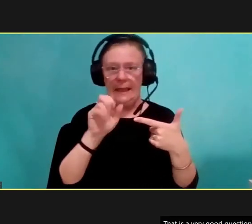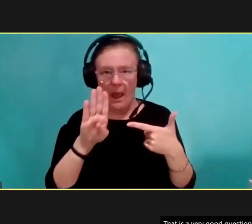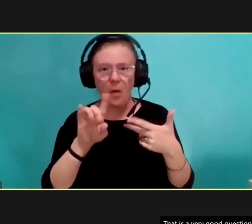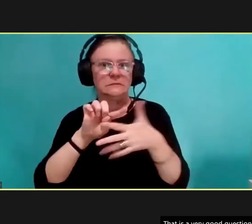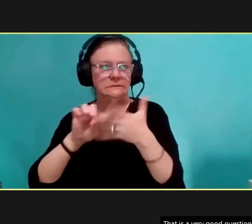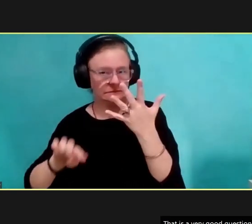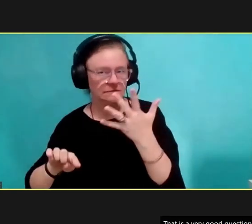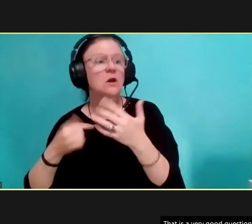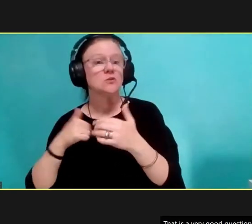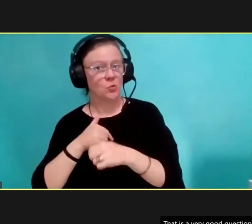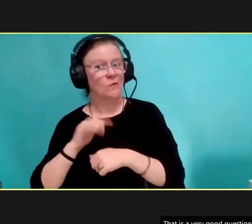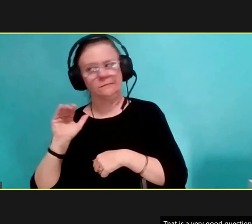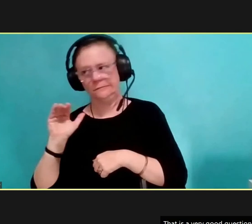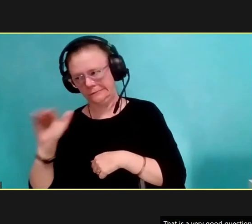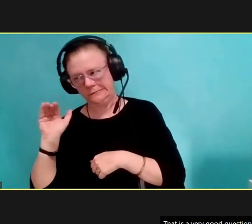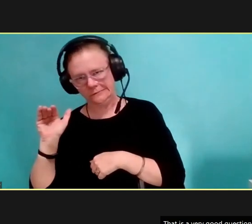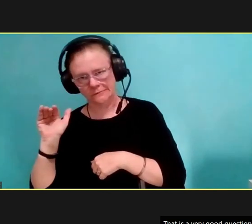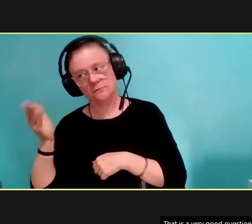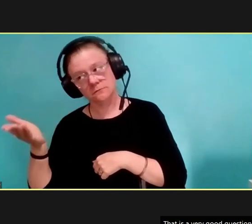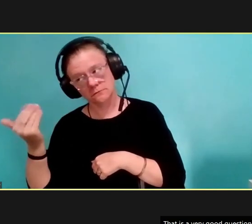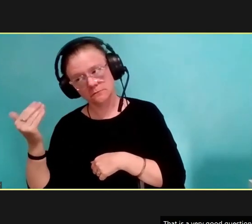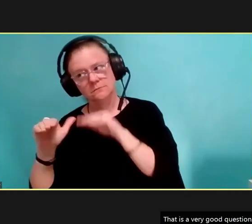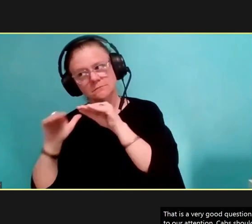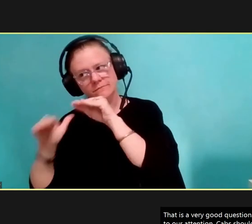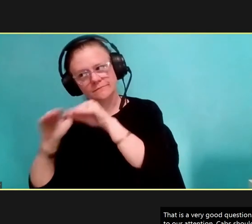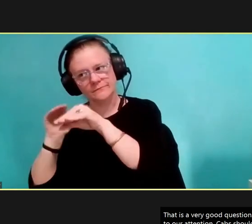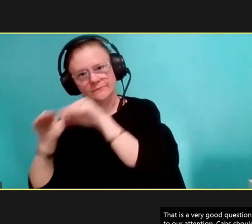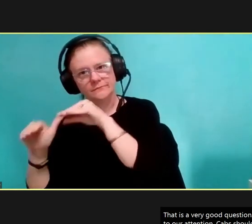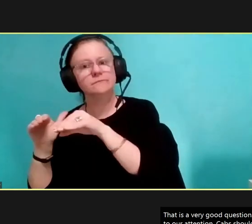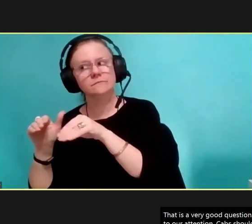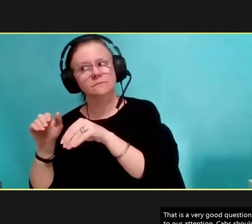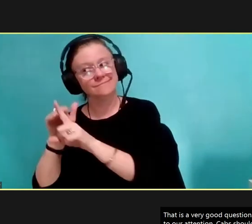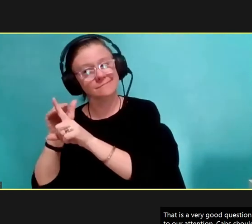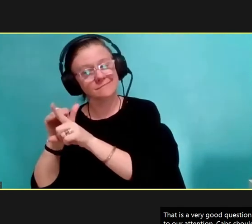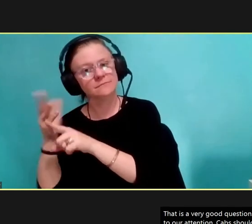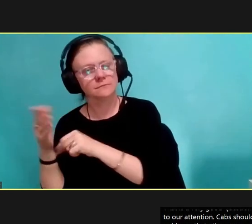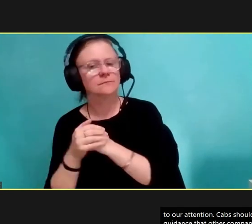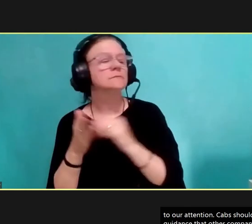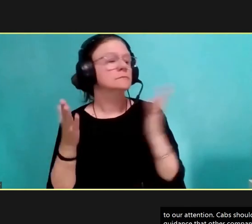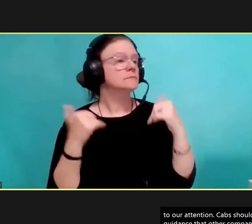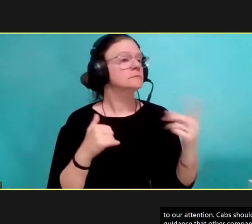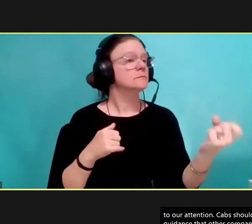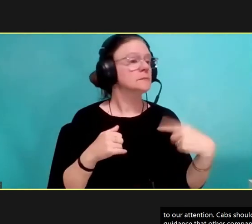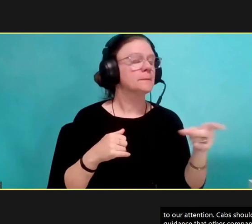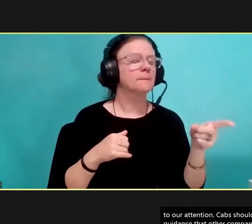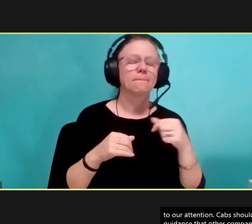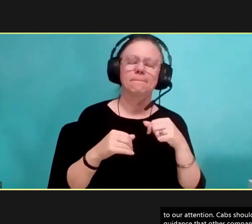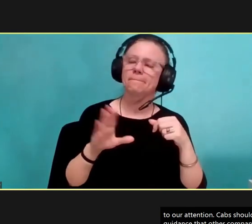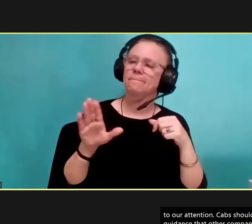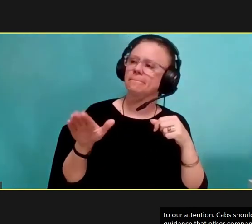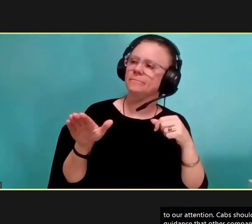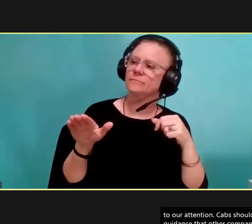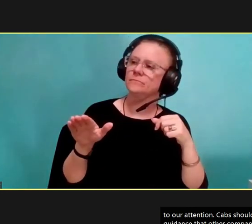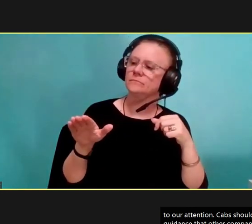we will reach out to our cab company partners to remind them of this requirement. Another question that we had is,